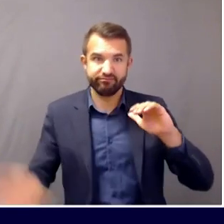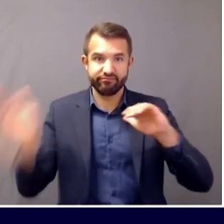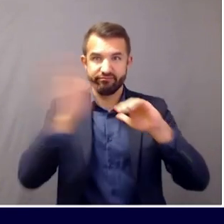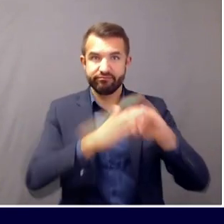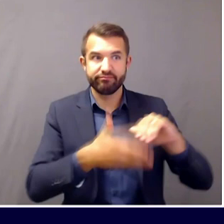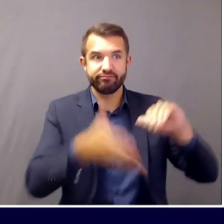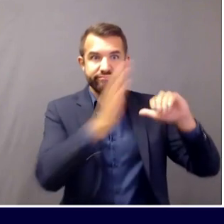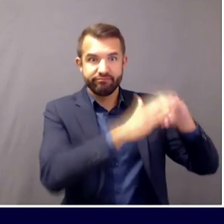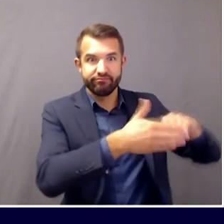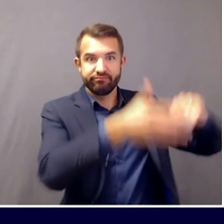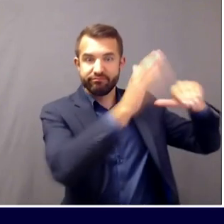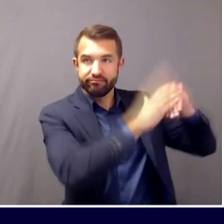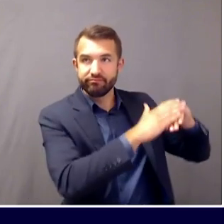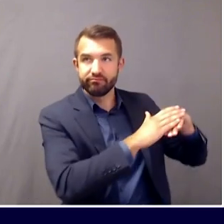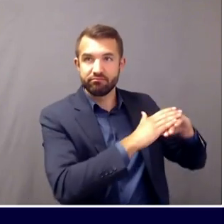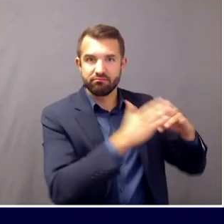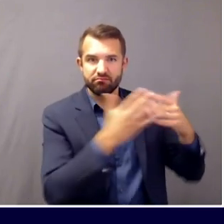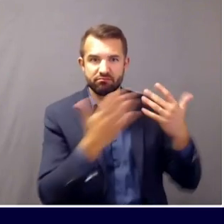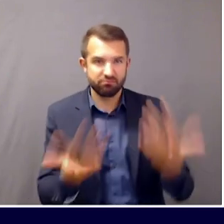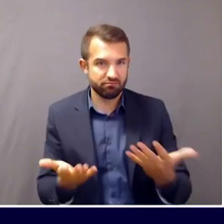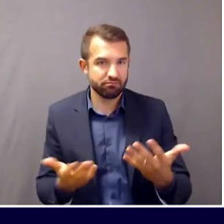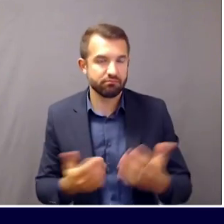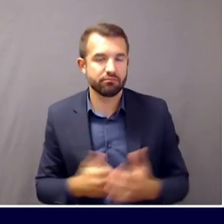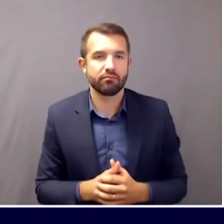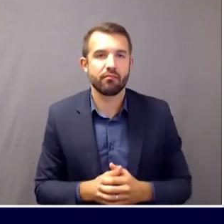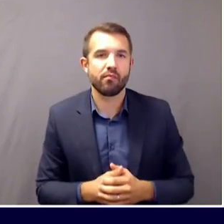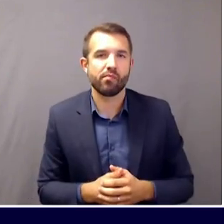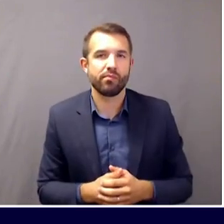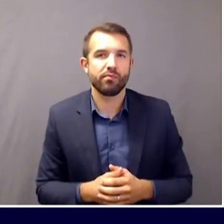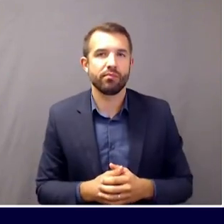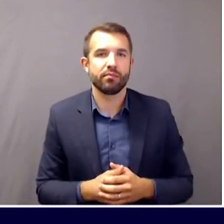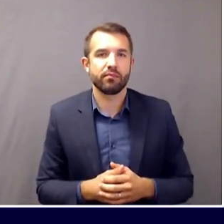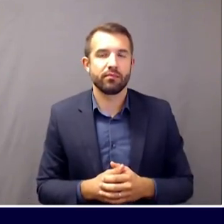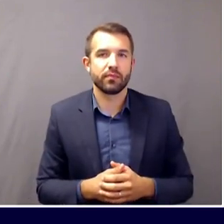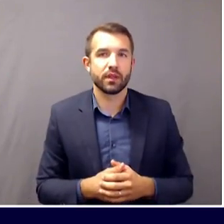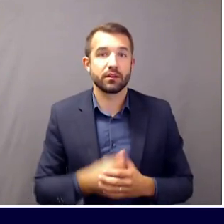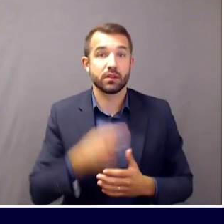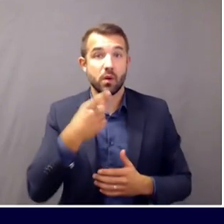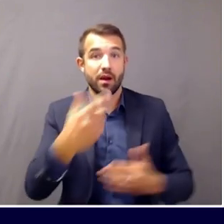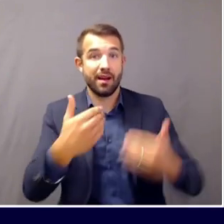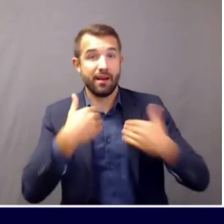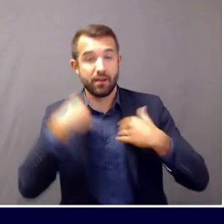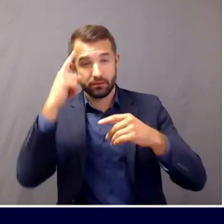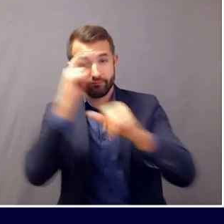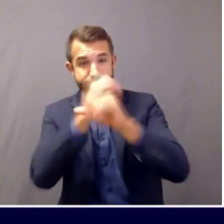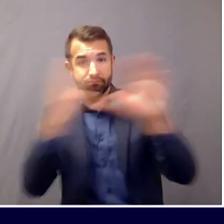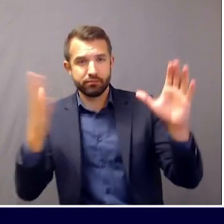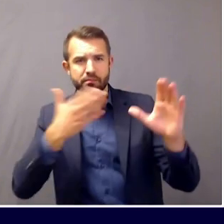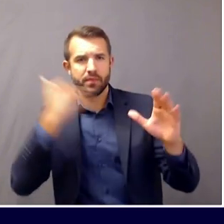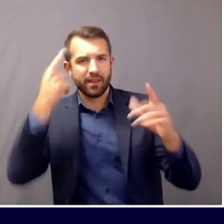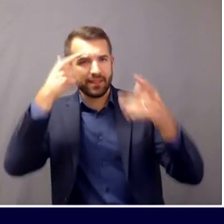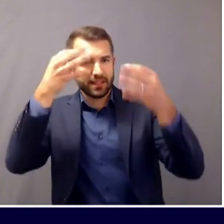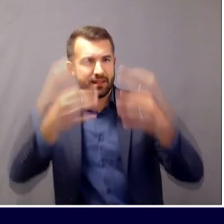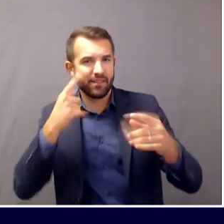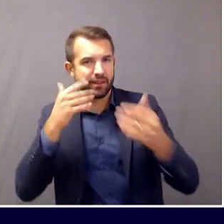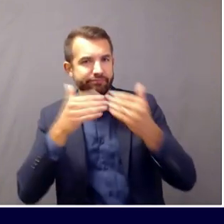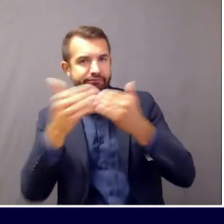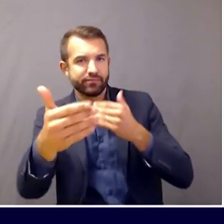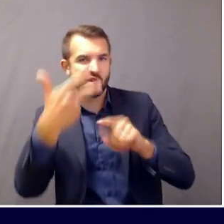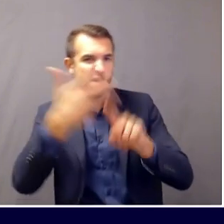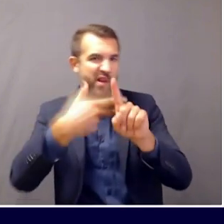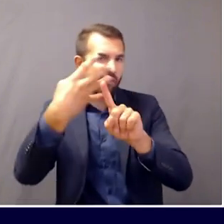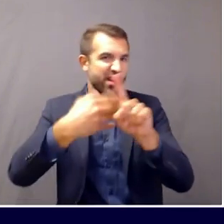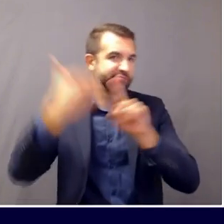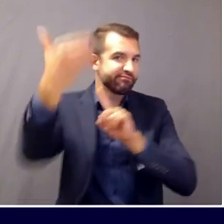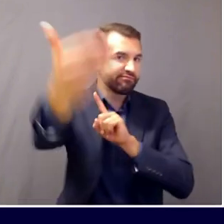do you have any sort of like best and worst case scenarios for what Maine could look like in the next three, four, five, six